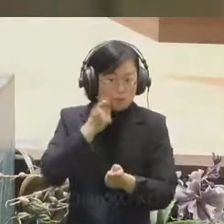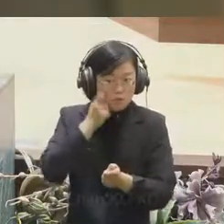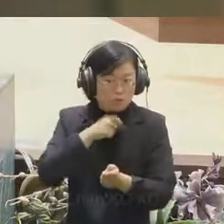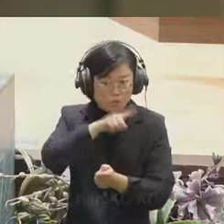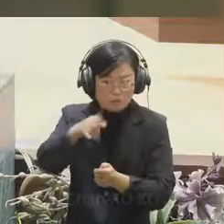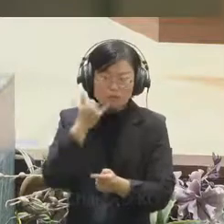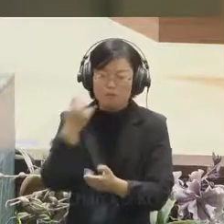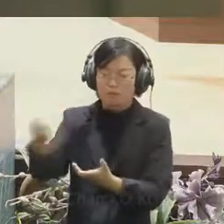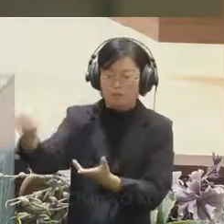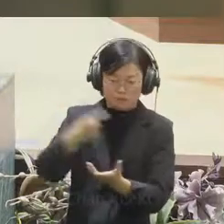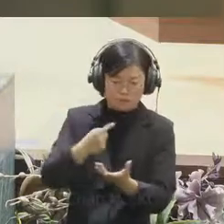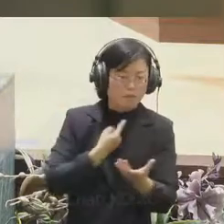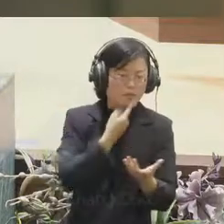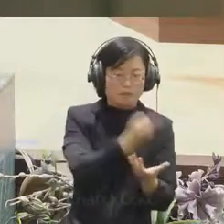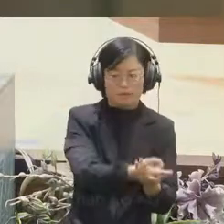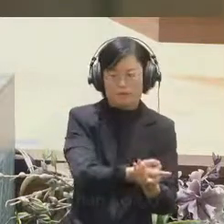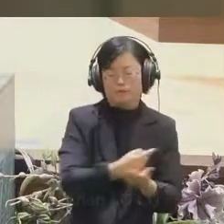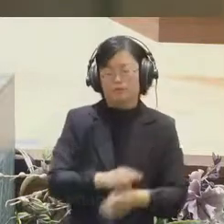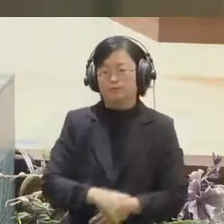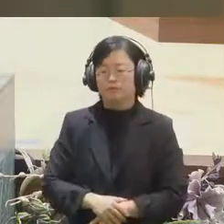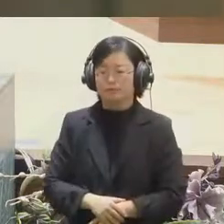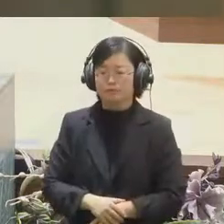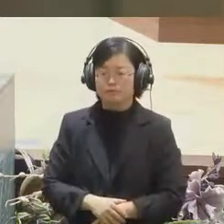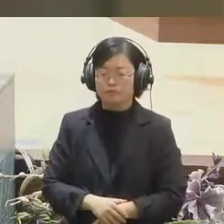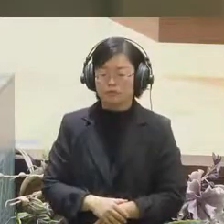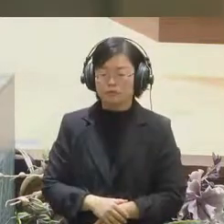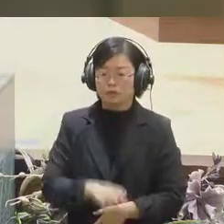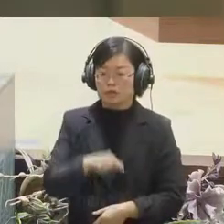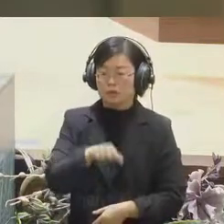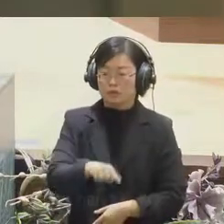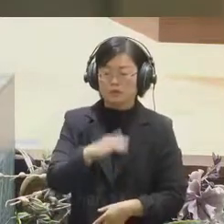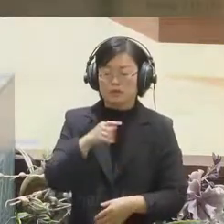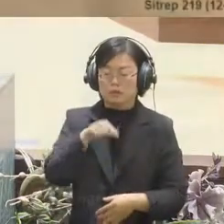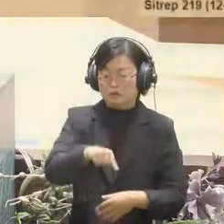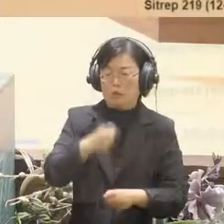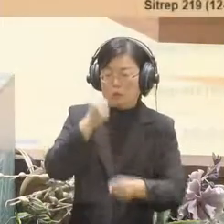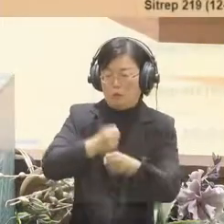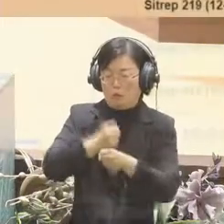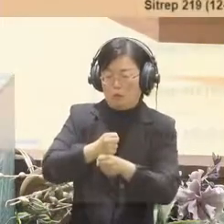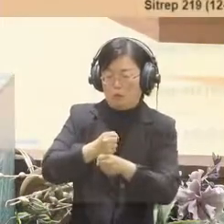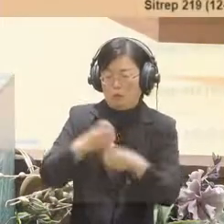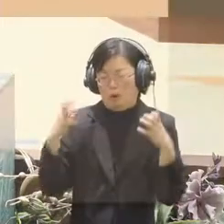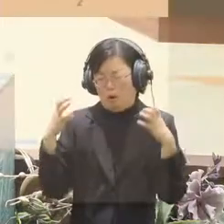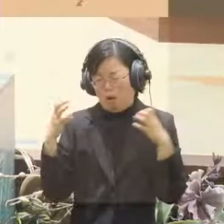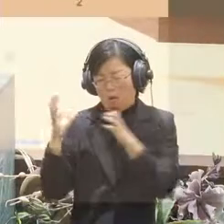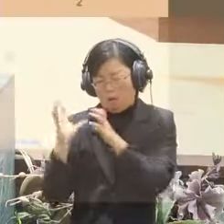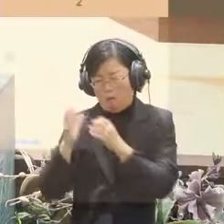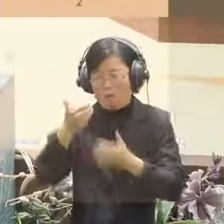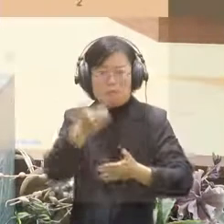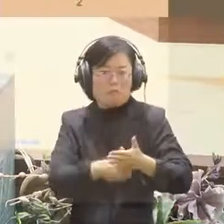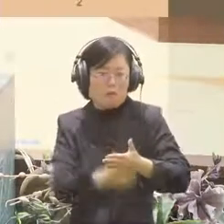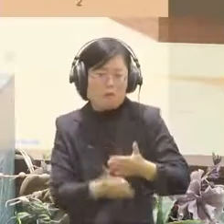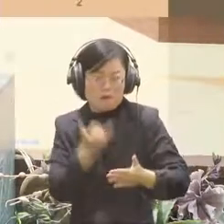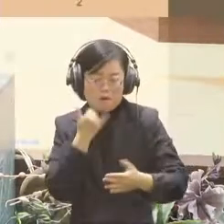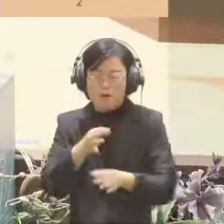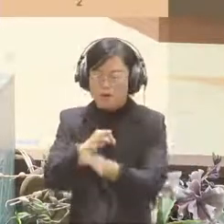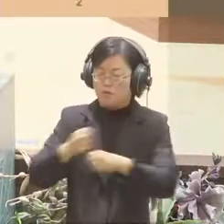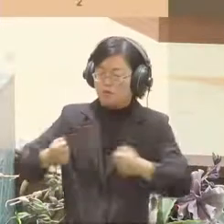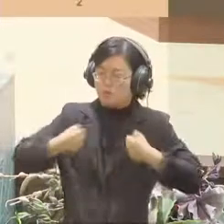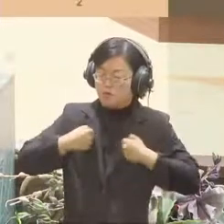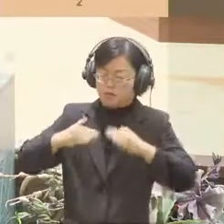the workload by landing the new tools like Tabular to extract the information from PDFs.